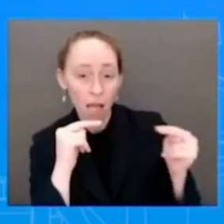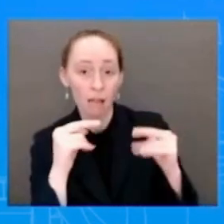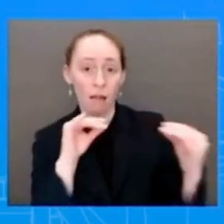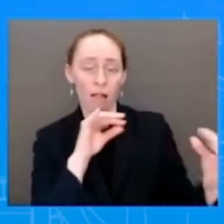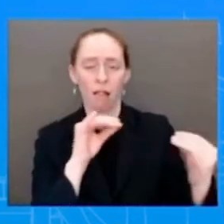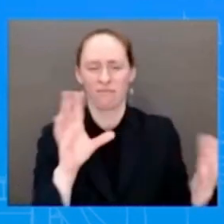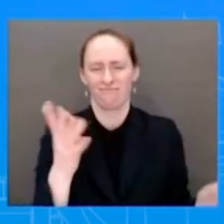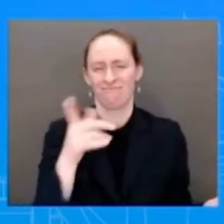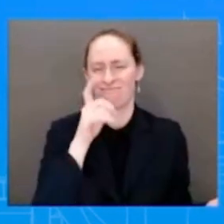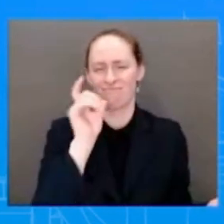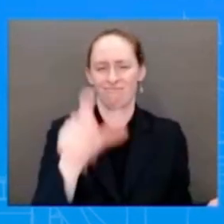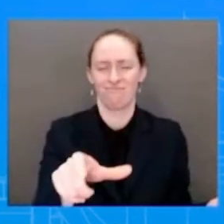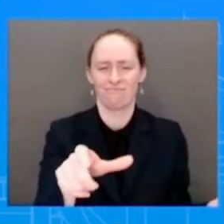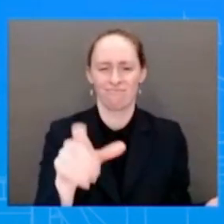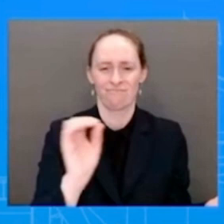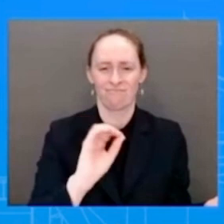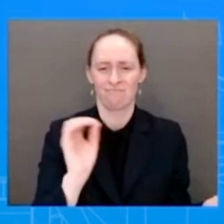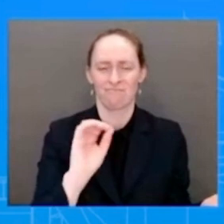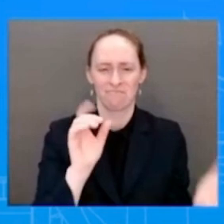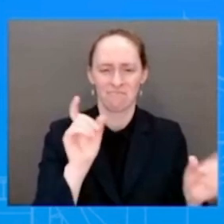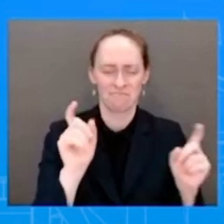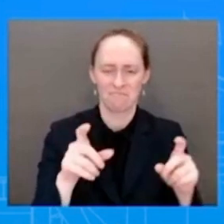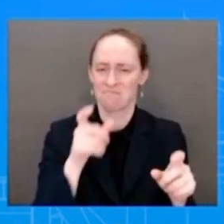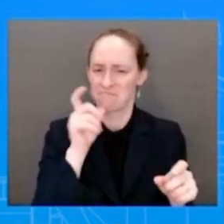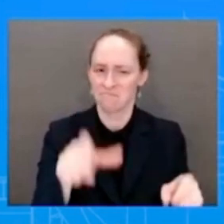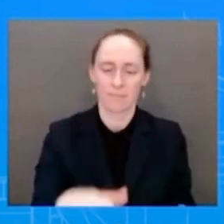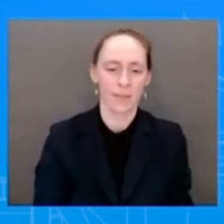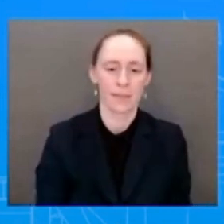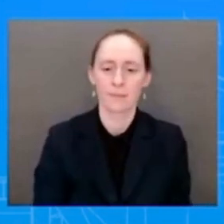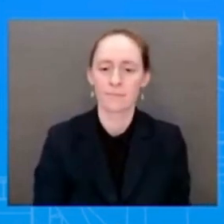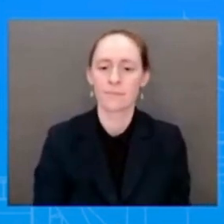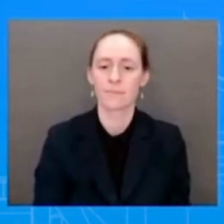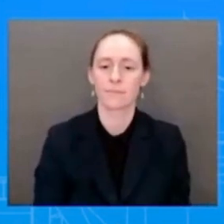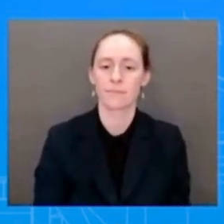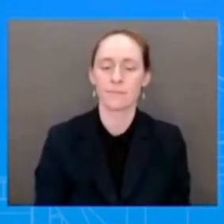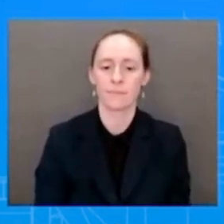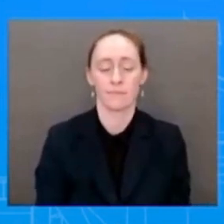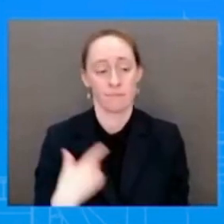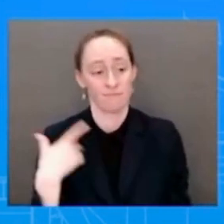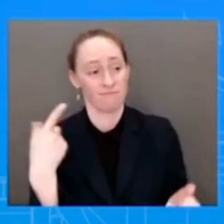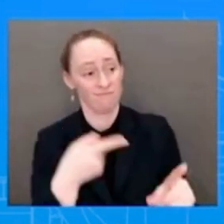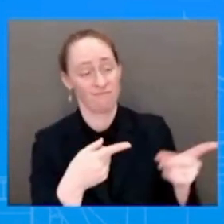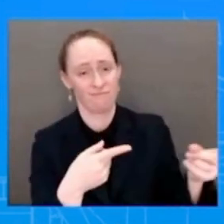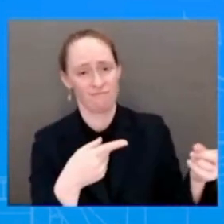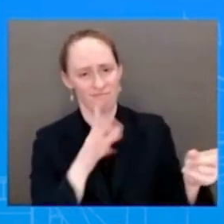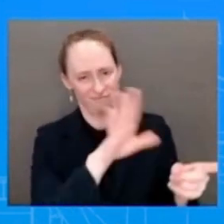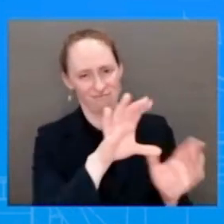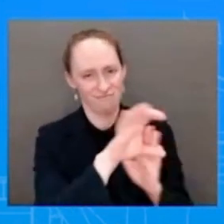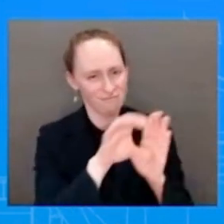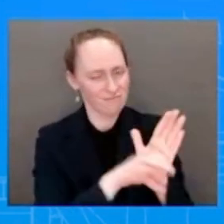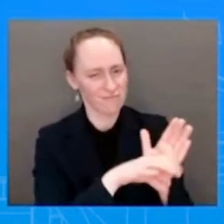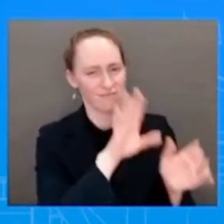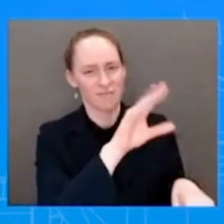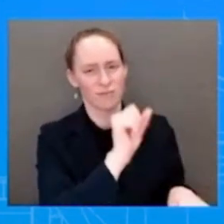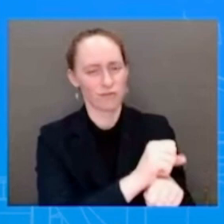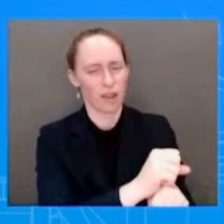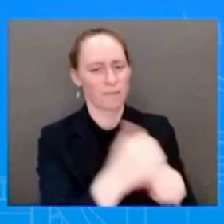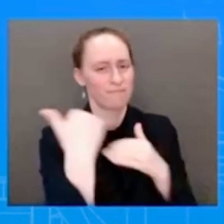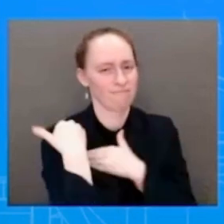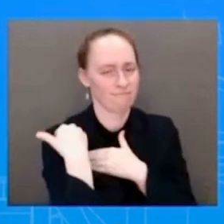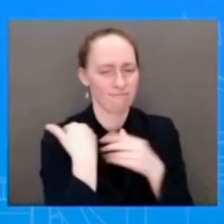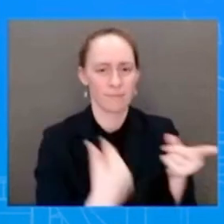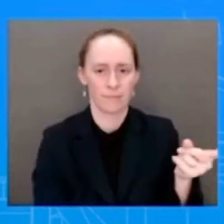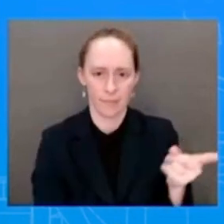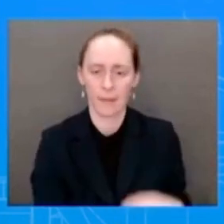as a duty that they have to get this done. Again, when it comes to lowering the deficit, when it comes to actually coming up with real